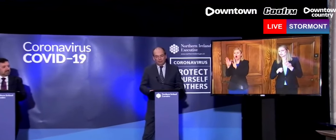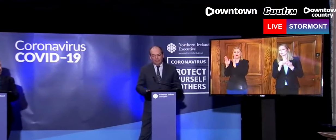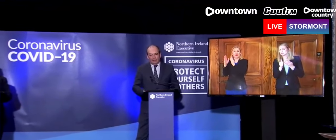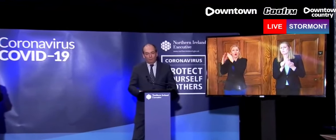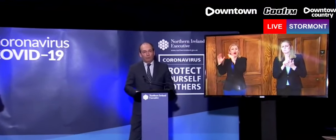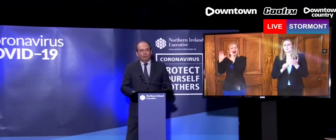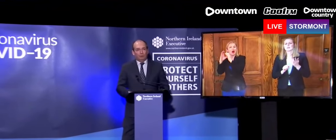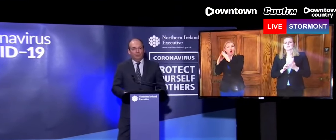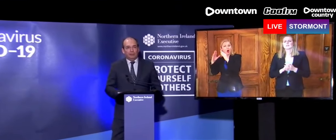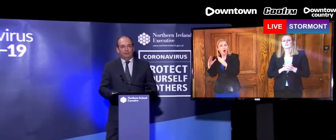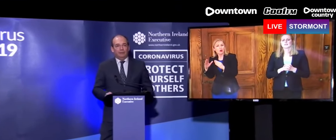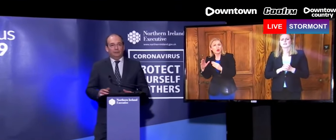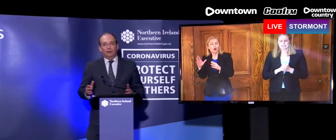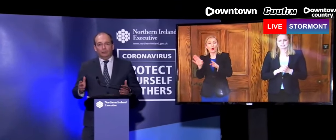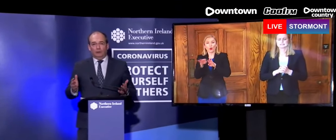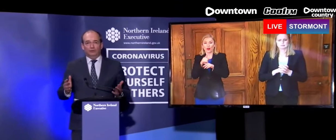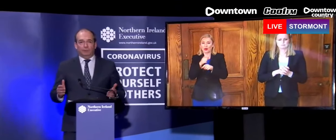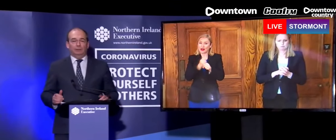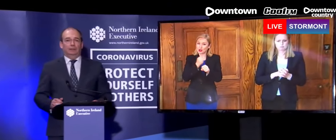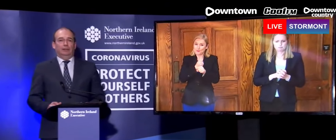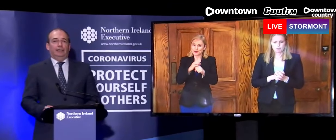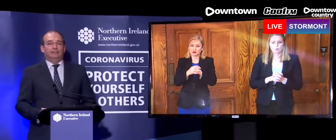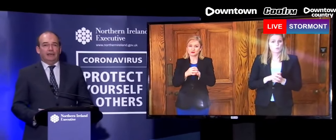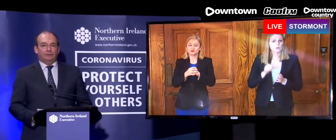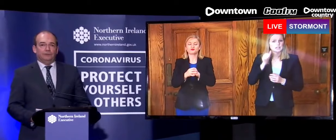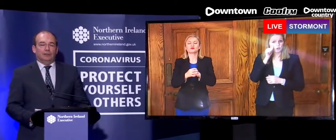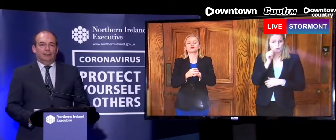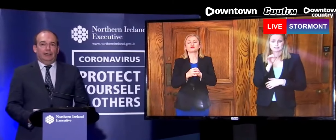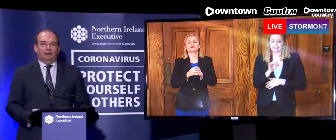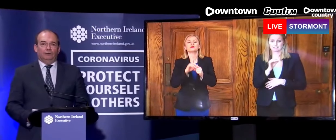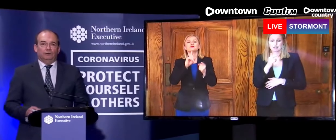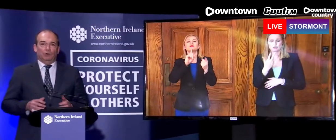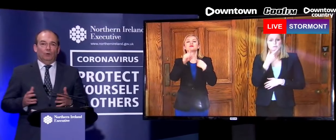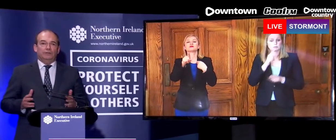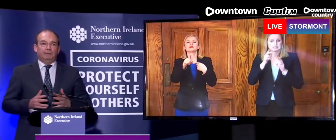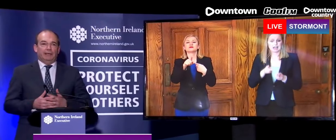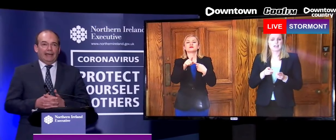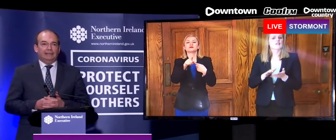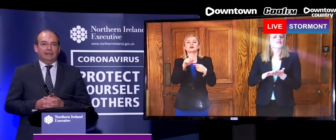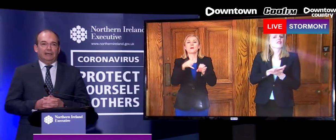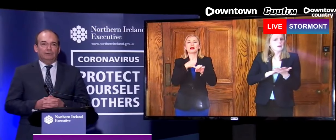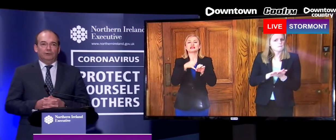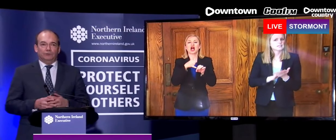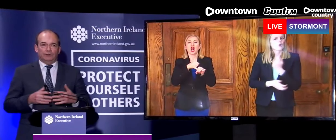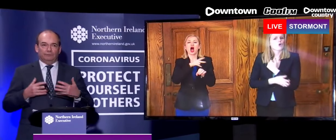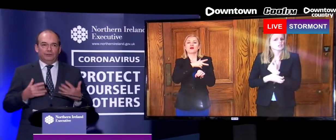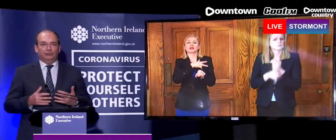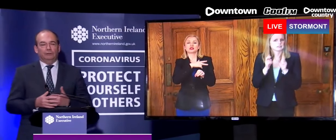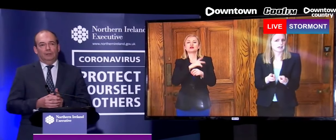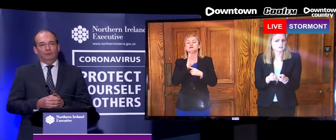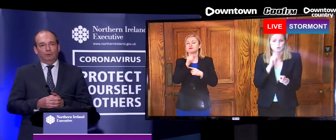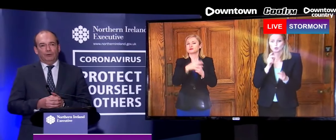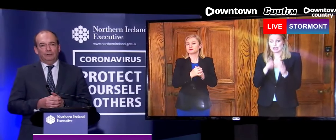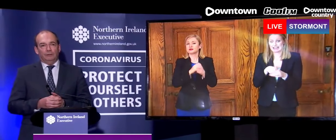question. What we're reporting at the minute are hospital deaths. There will always be a lag time in terms of the